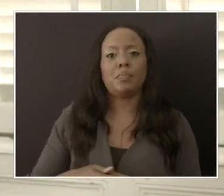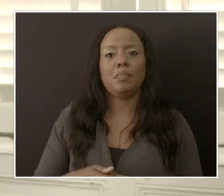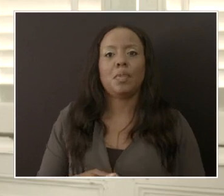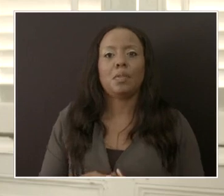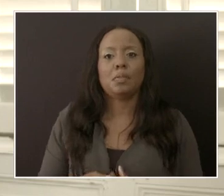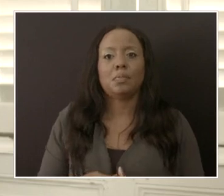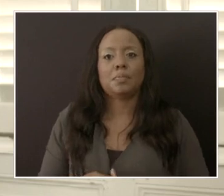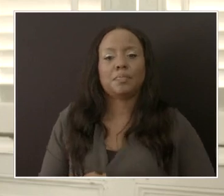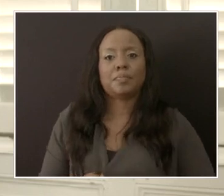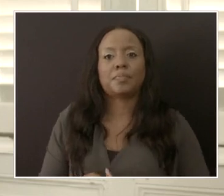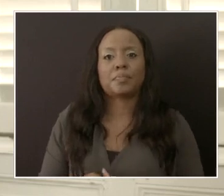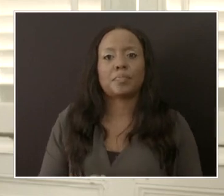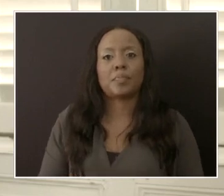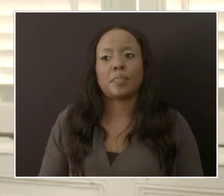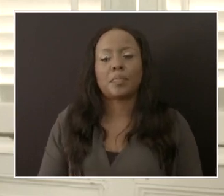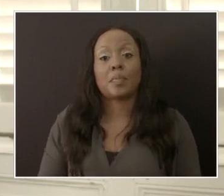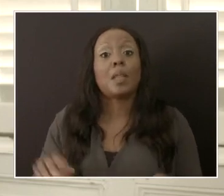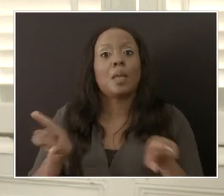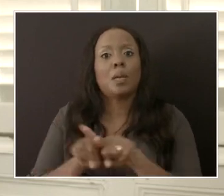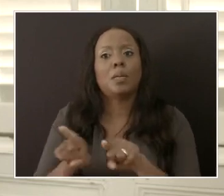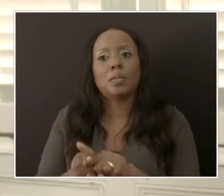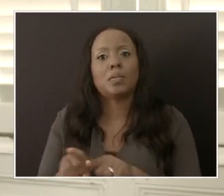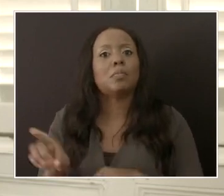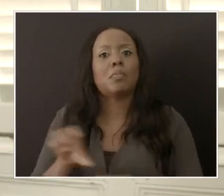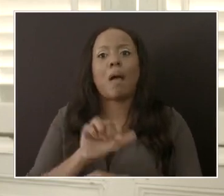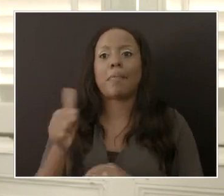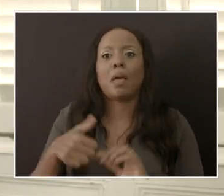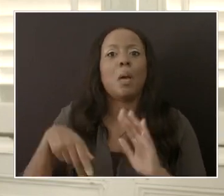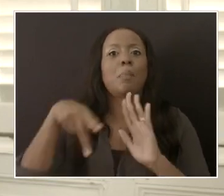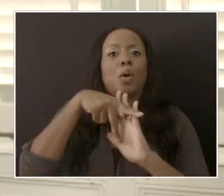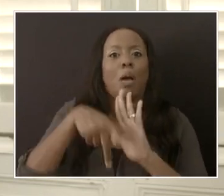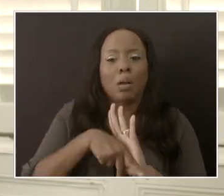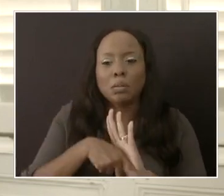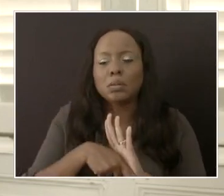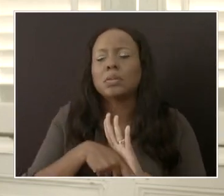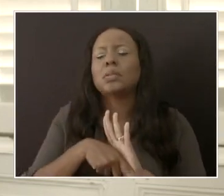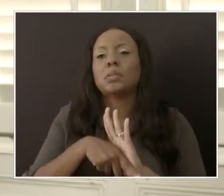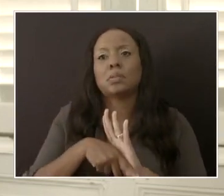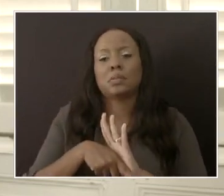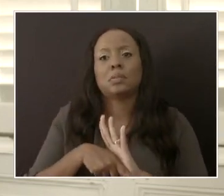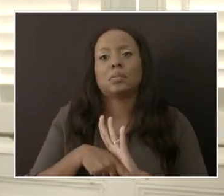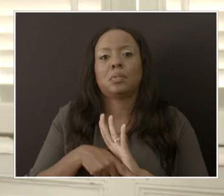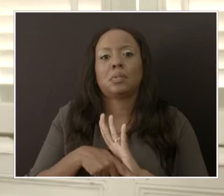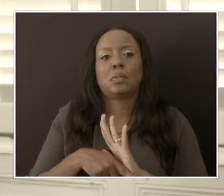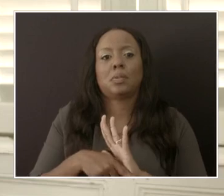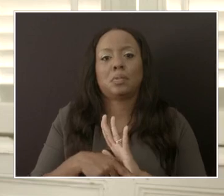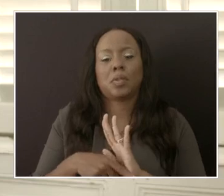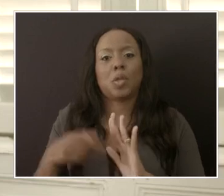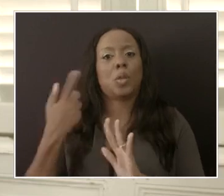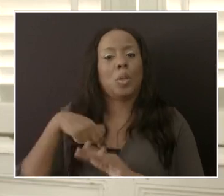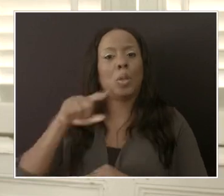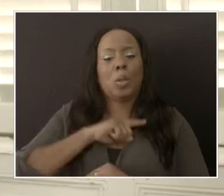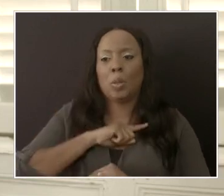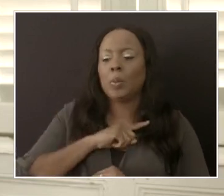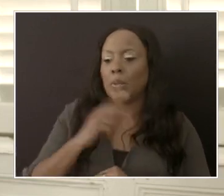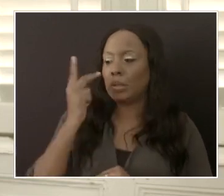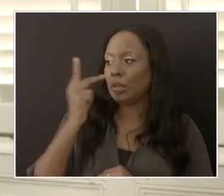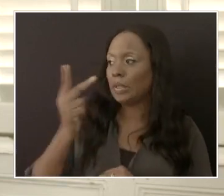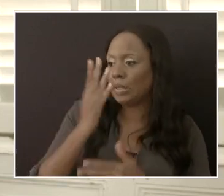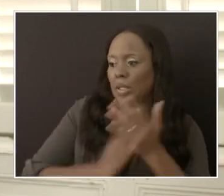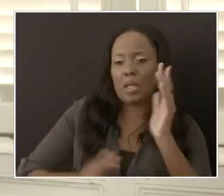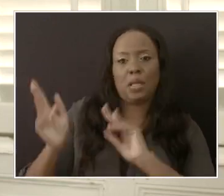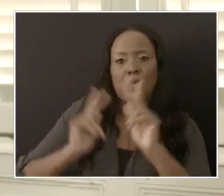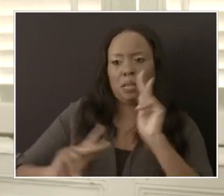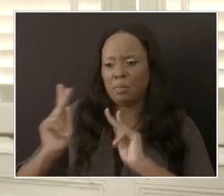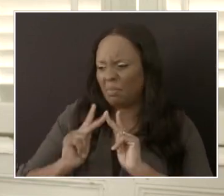the protocols are concerned. I know that we have seen some persons who they will have seen